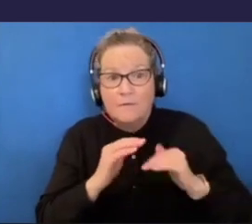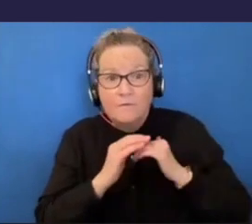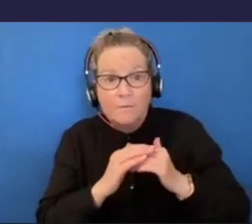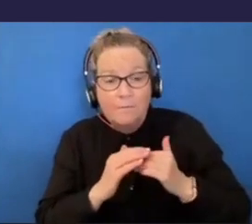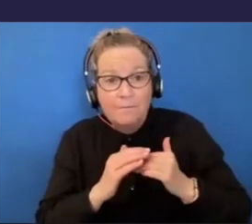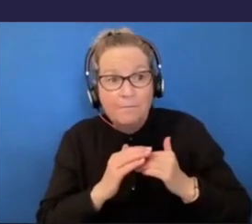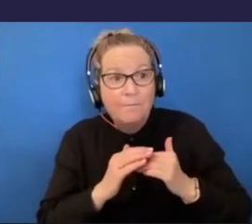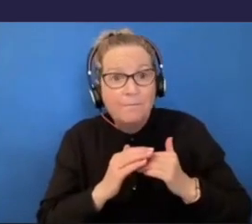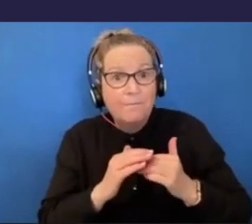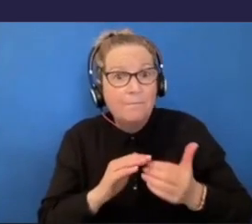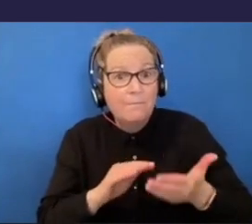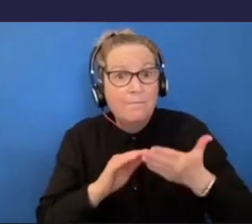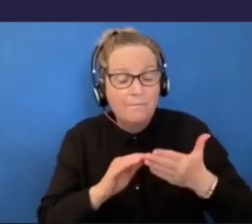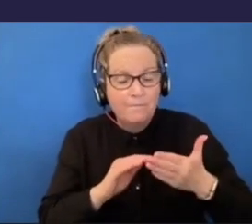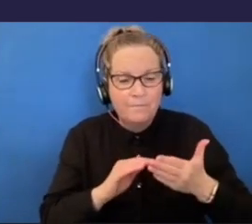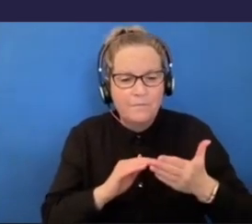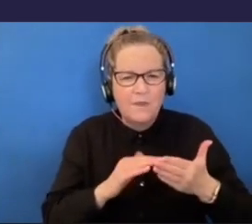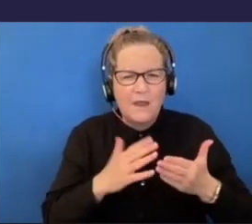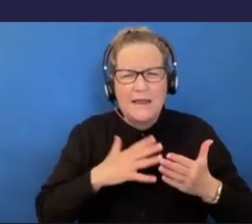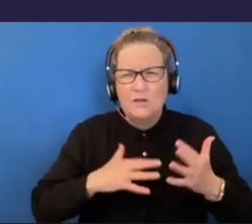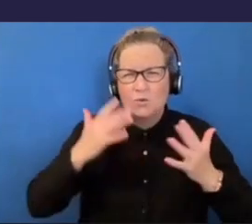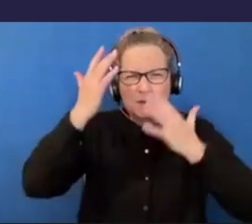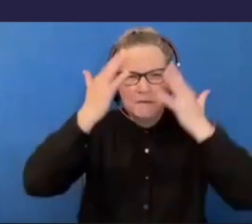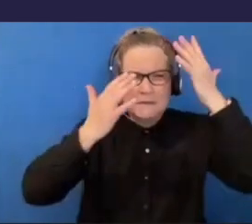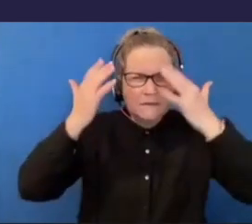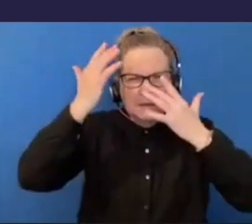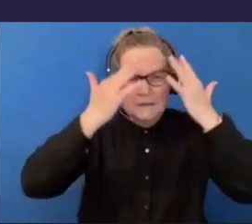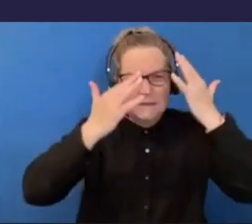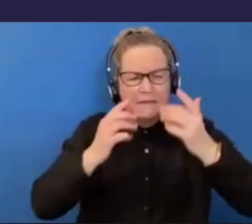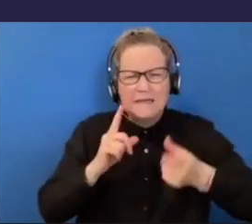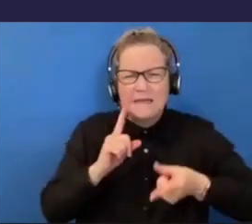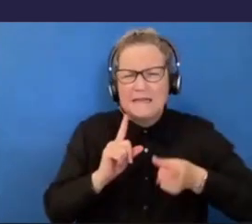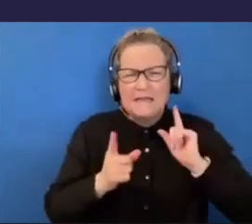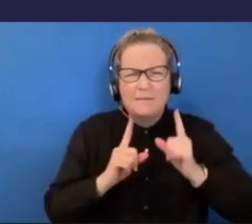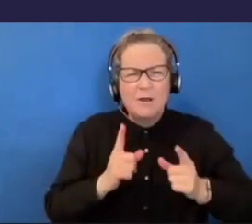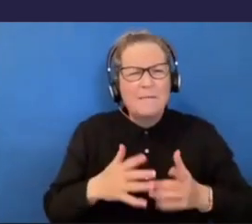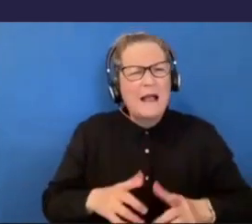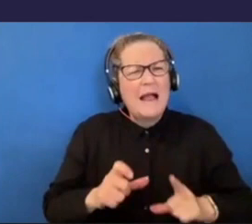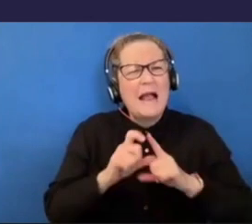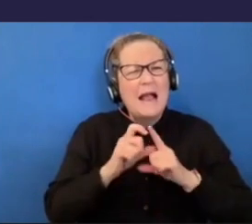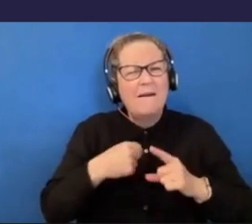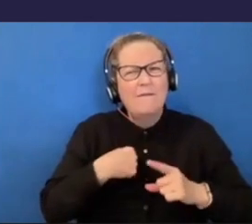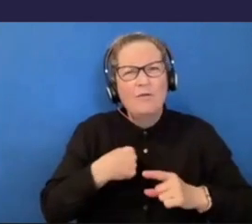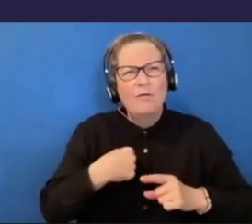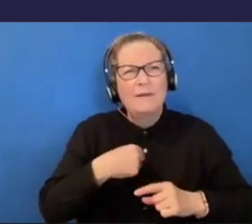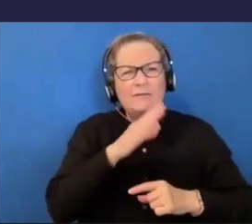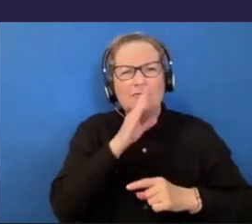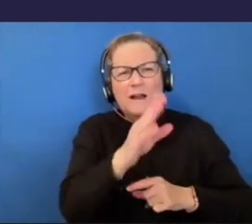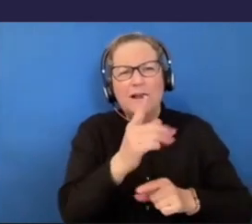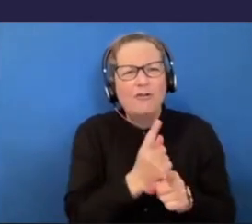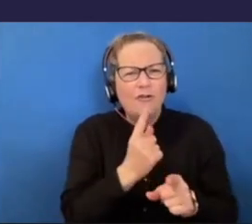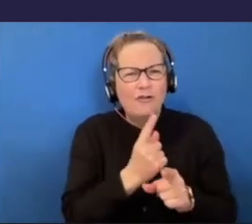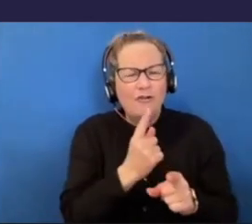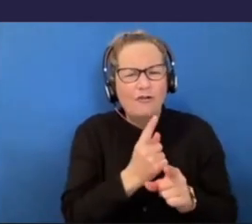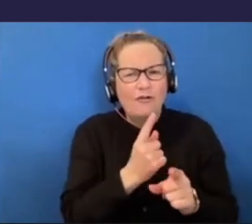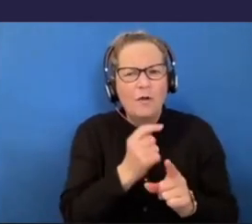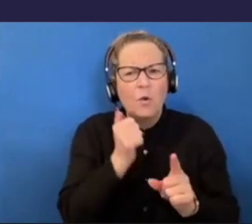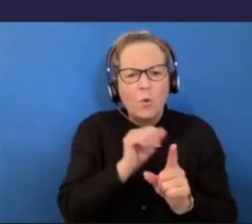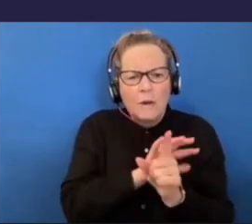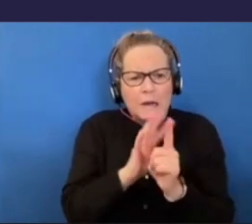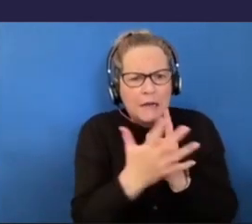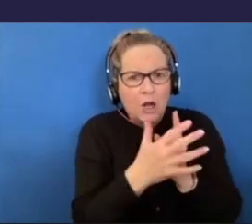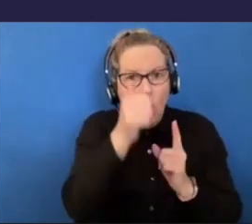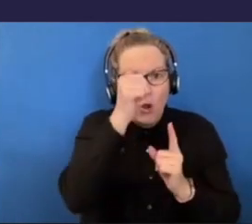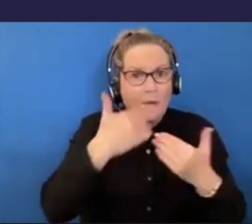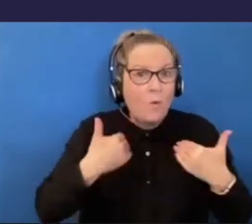think about, sometimes it is hard for me to say exactly what I want, so it is really good to have people around me who know me well enough